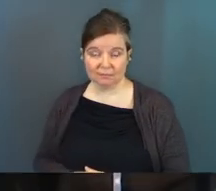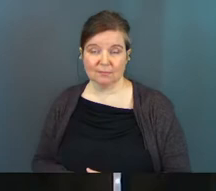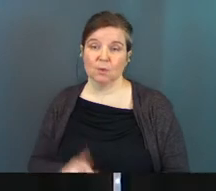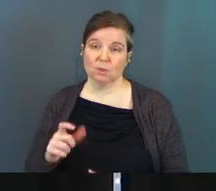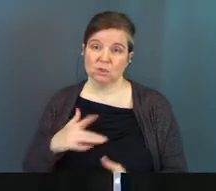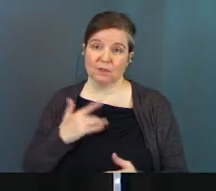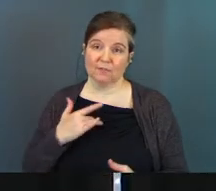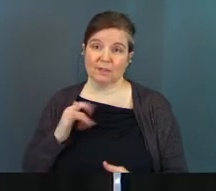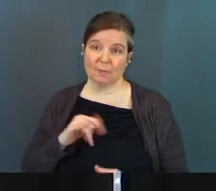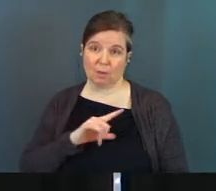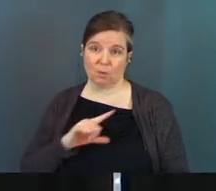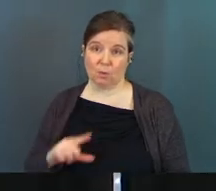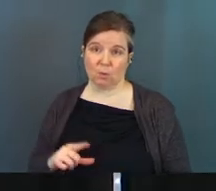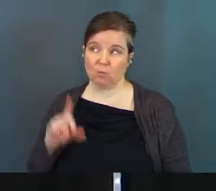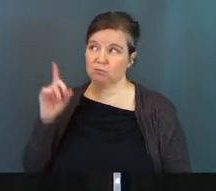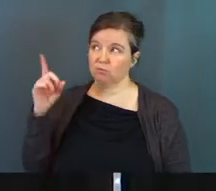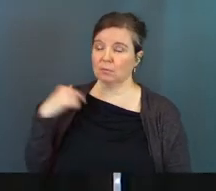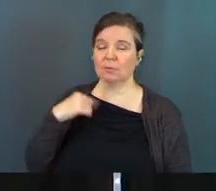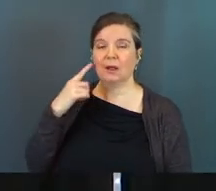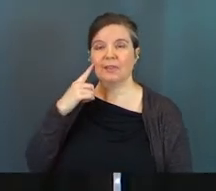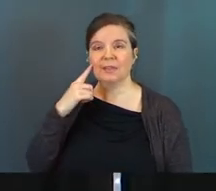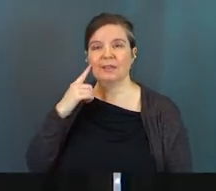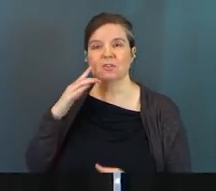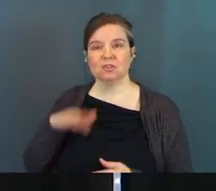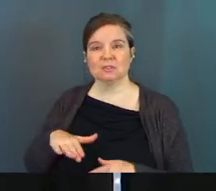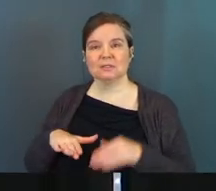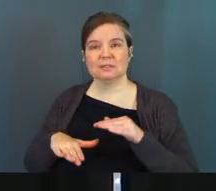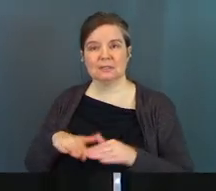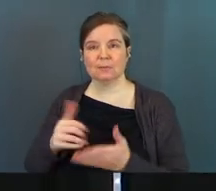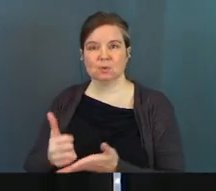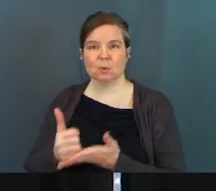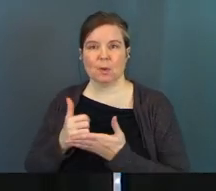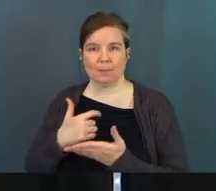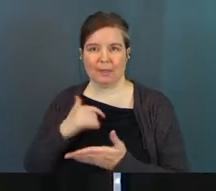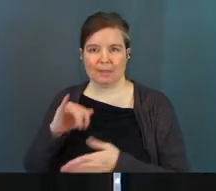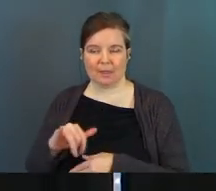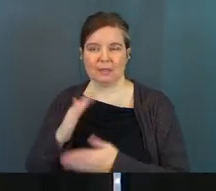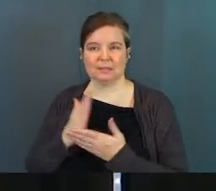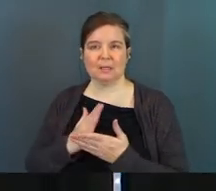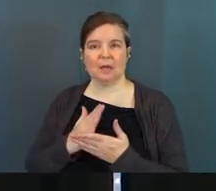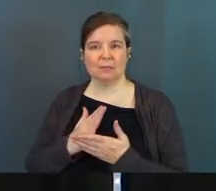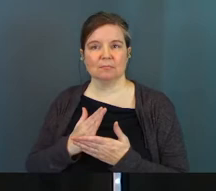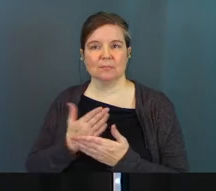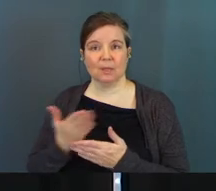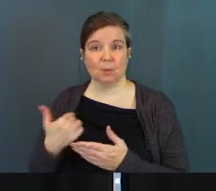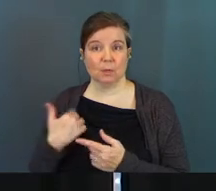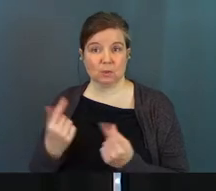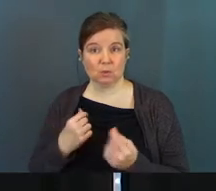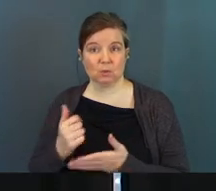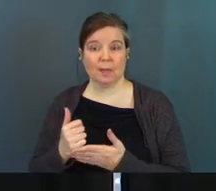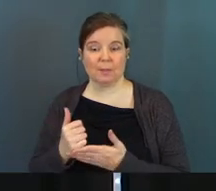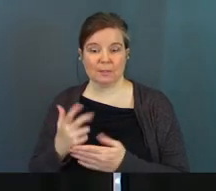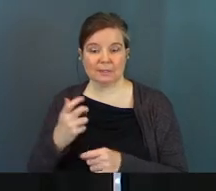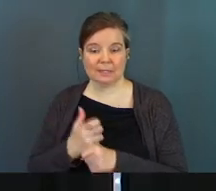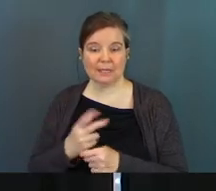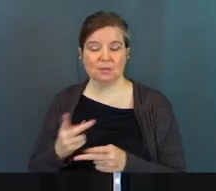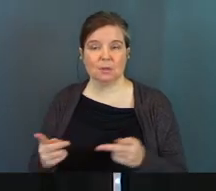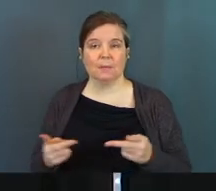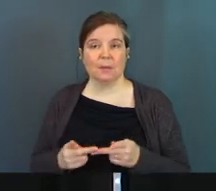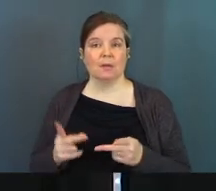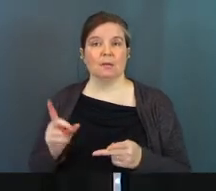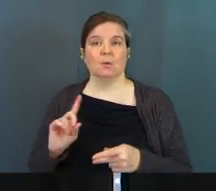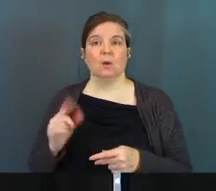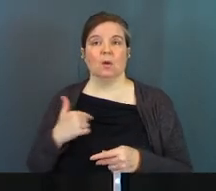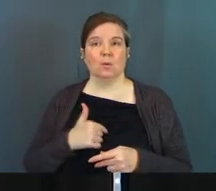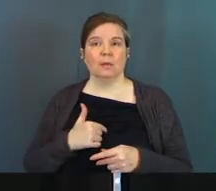That's how we should feel about the Lord's Word, and I do believe that there's some steps to help us in that, right? Some practical steps that we can take to help us get to that place